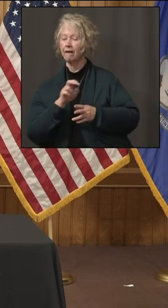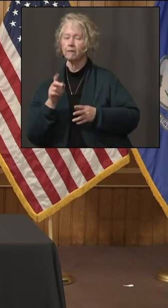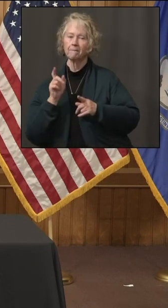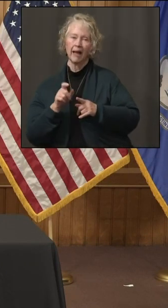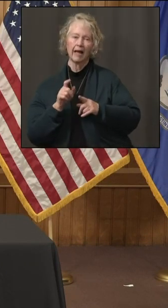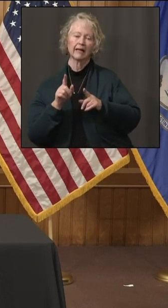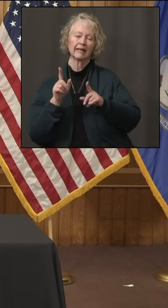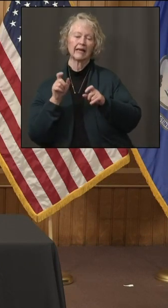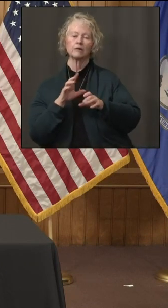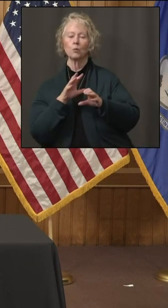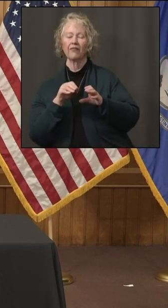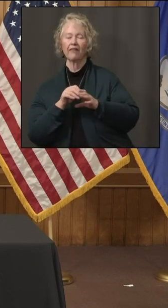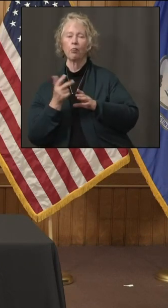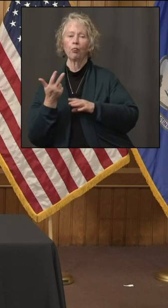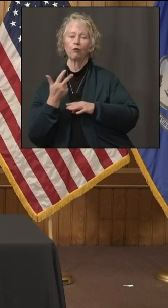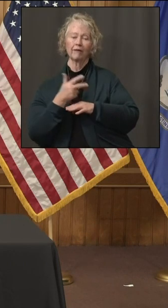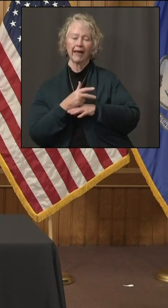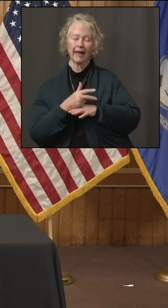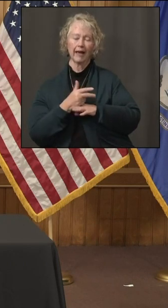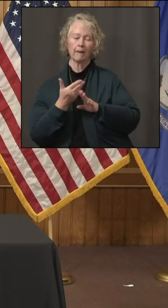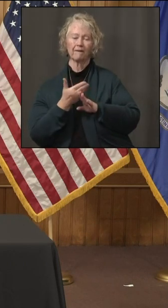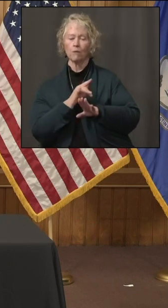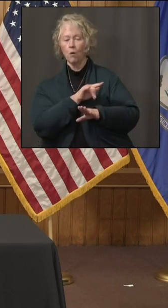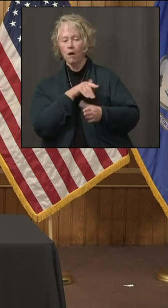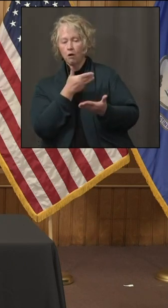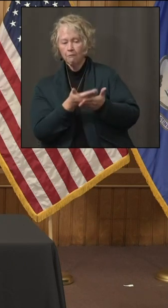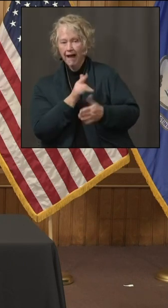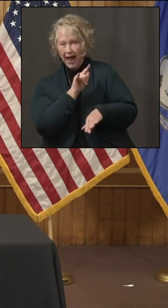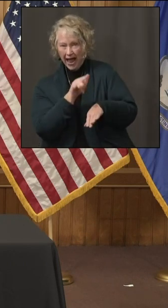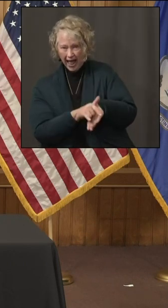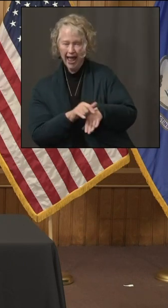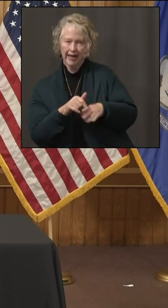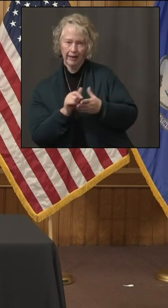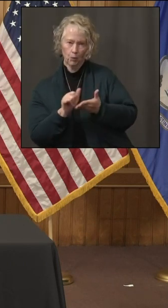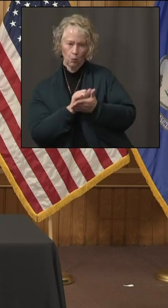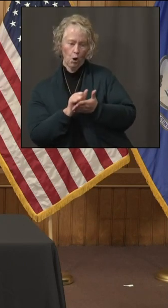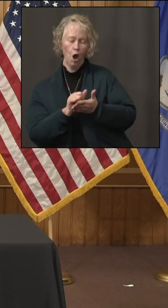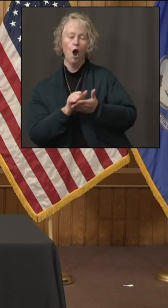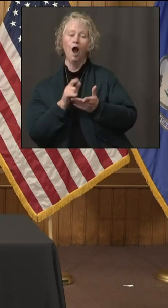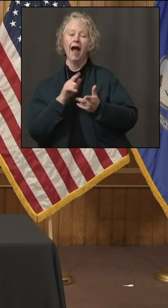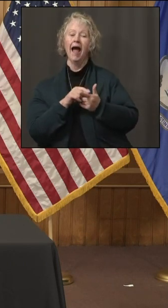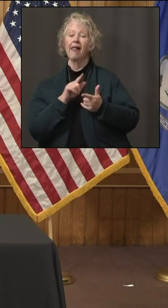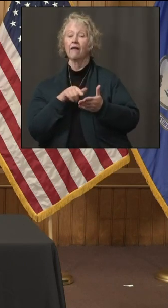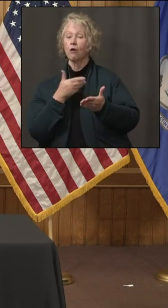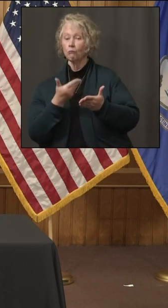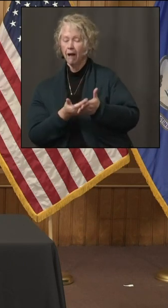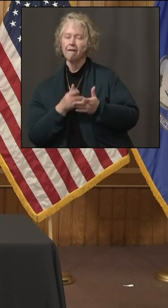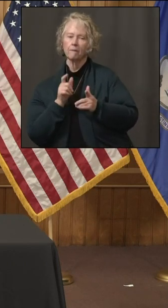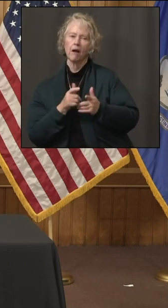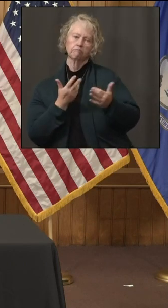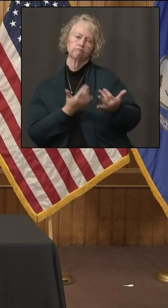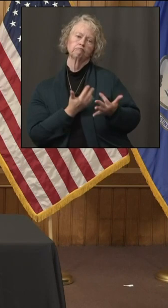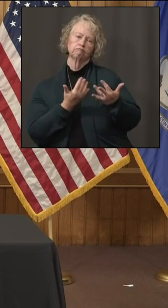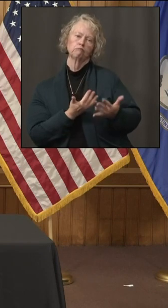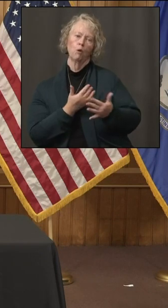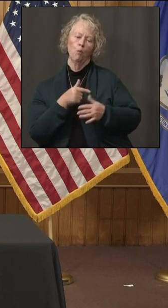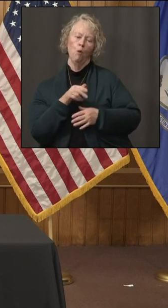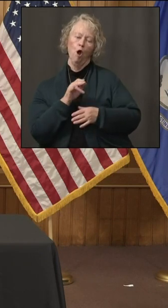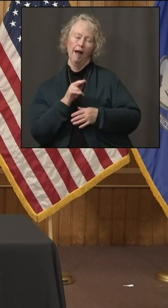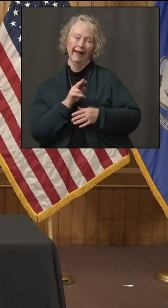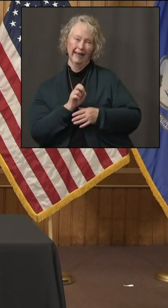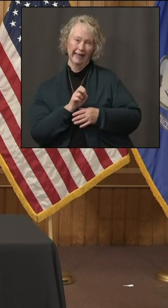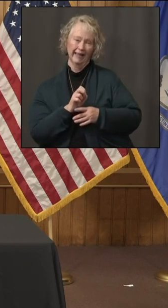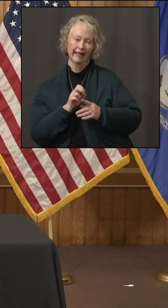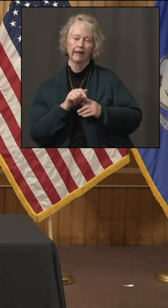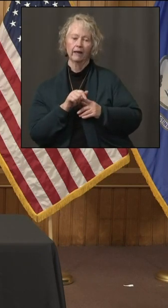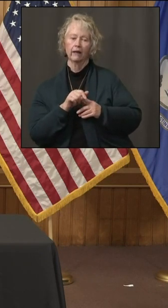tested within three days prior to landing in New York, and they have to quarantine at least three days upon arrival. You have to get a new test on